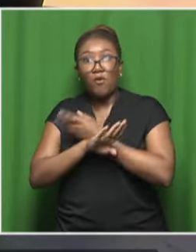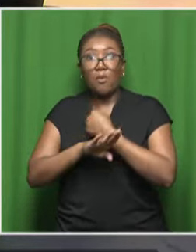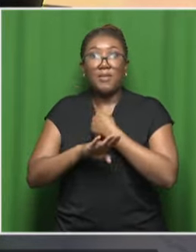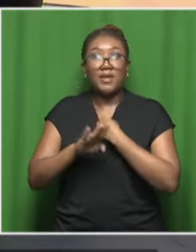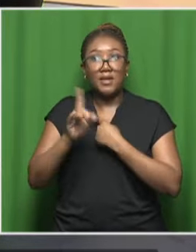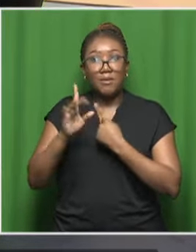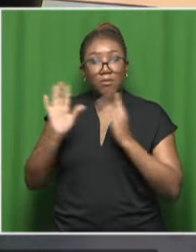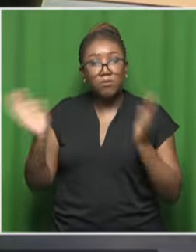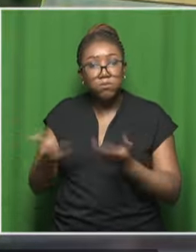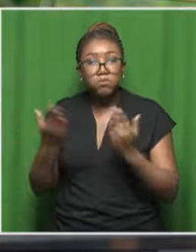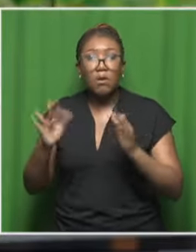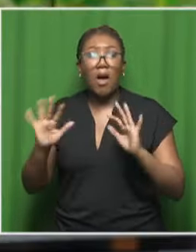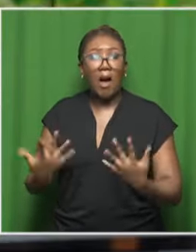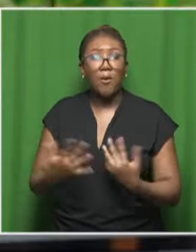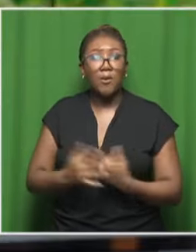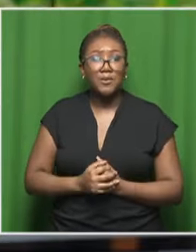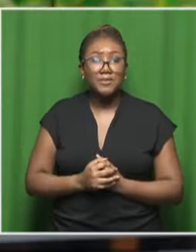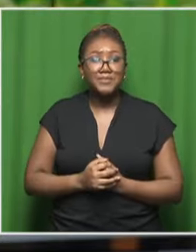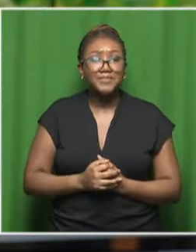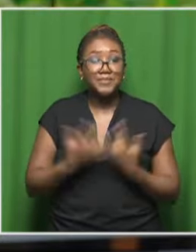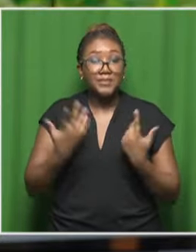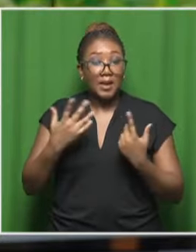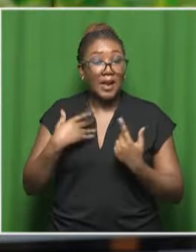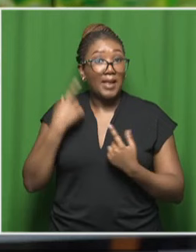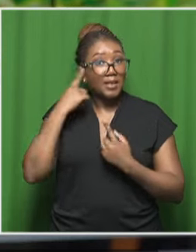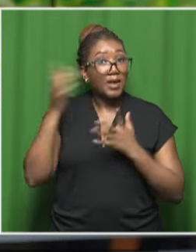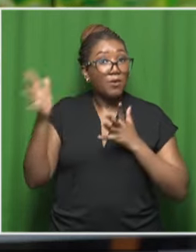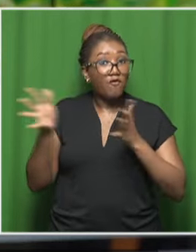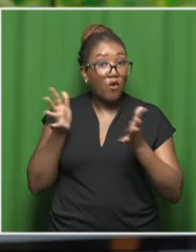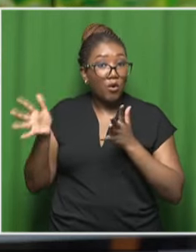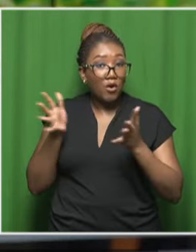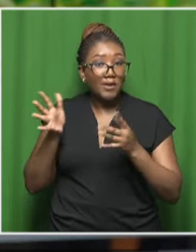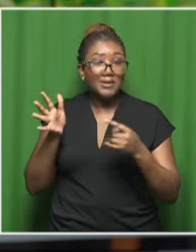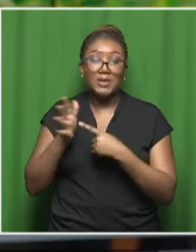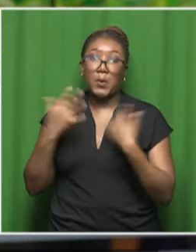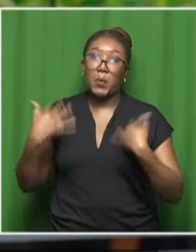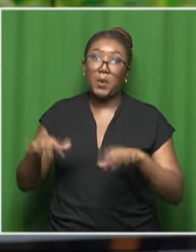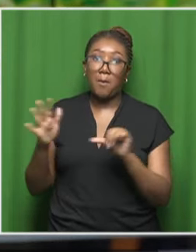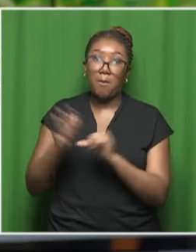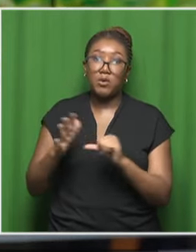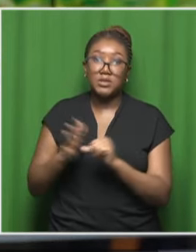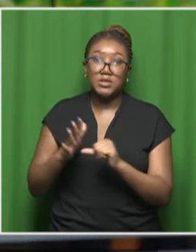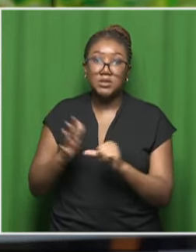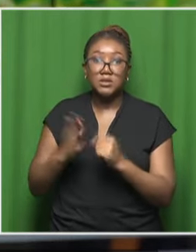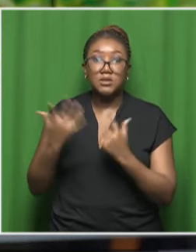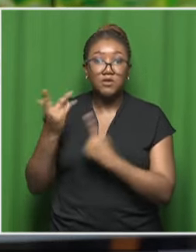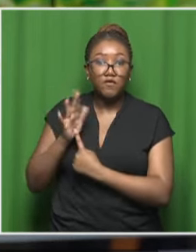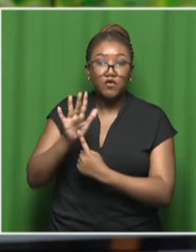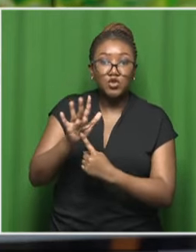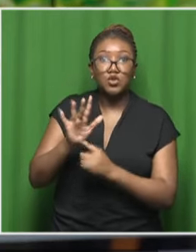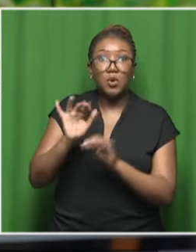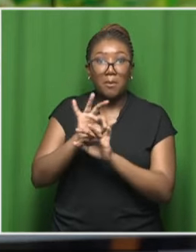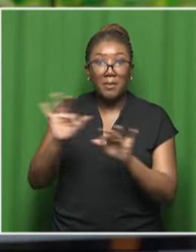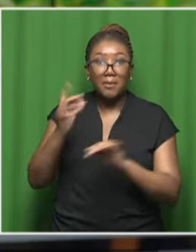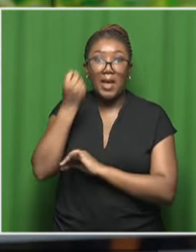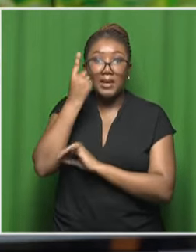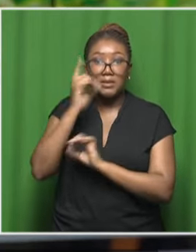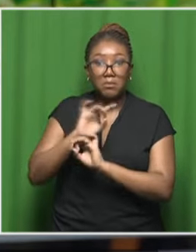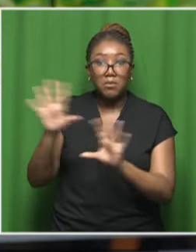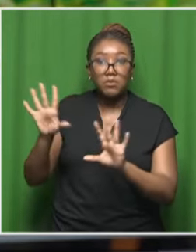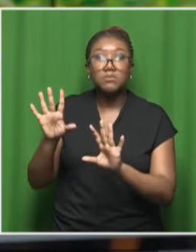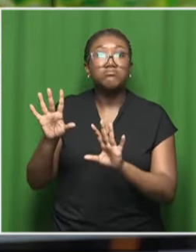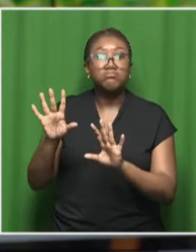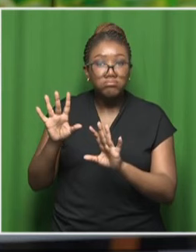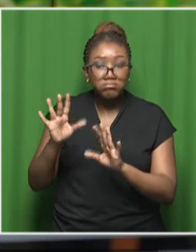absolutely. You know, I think football is so popular, it often reflects society. And in our society, everybody knows there's many gaps,